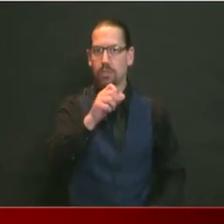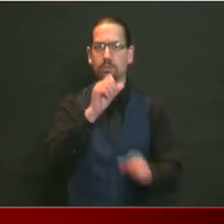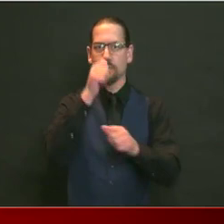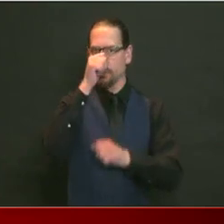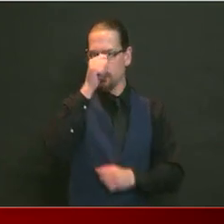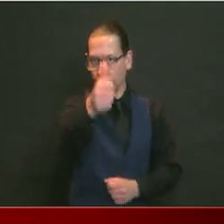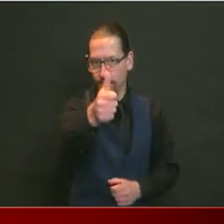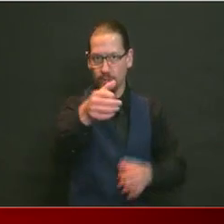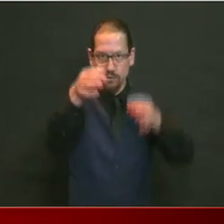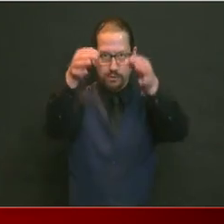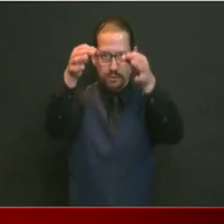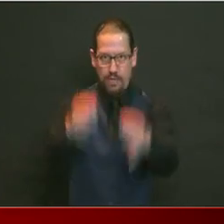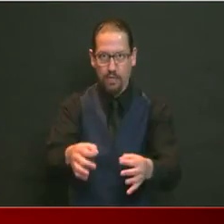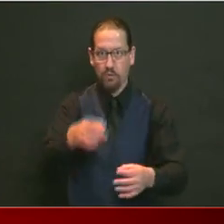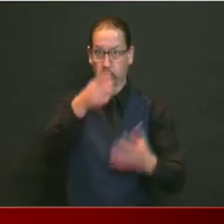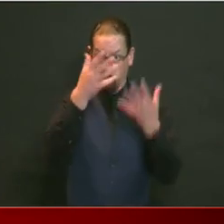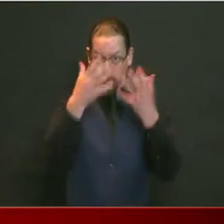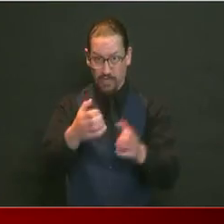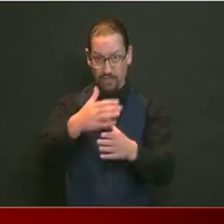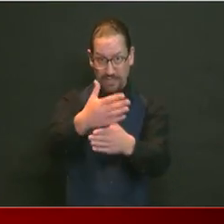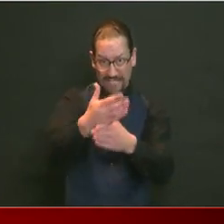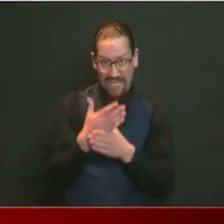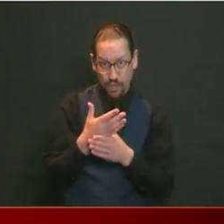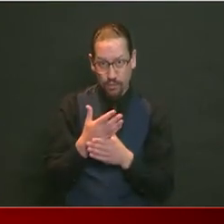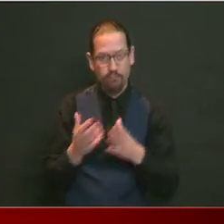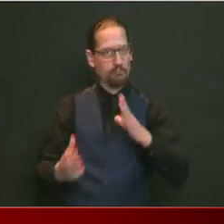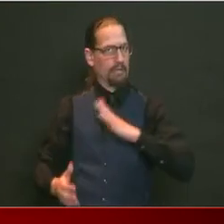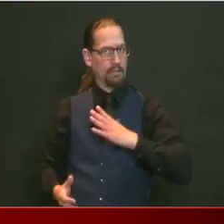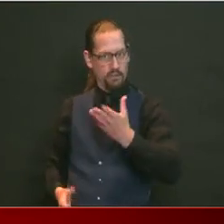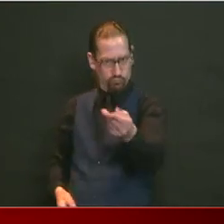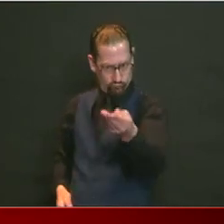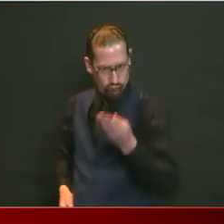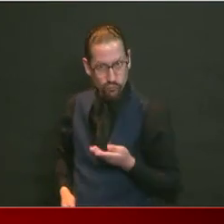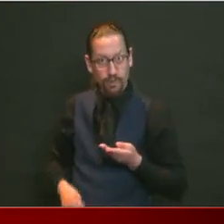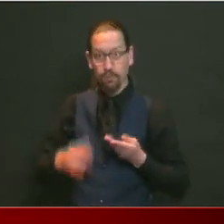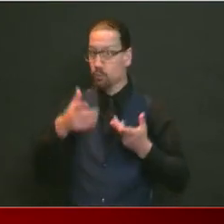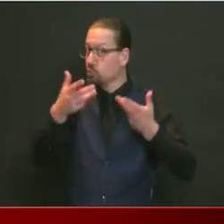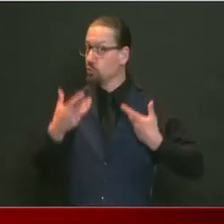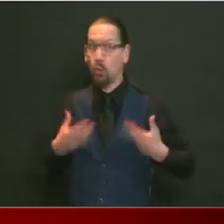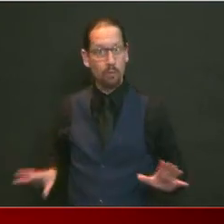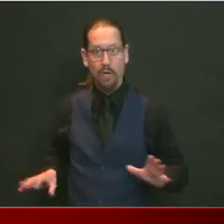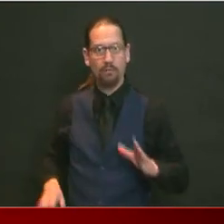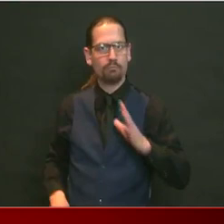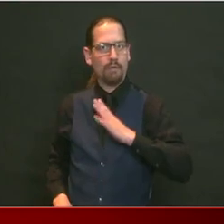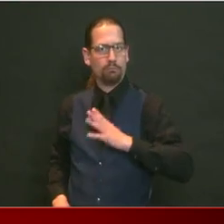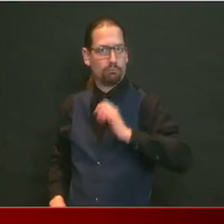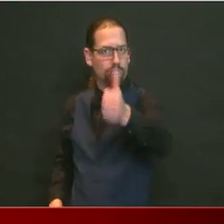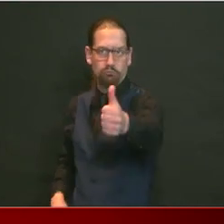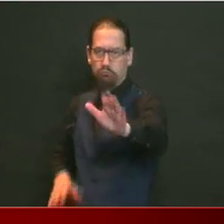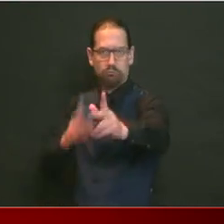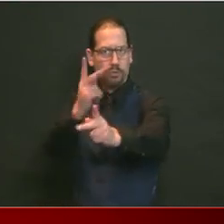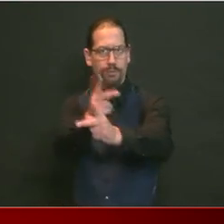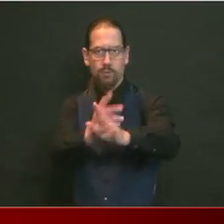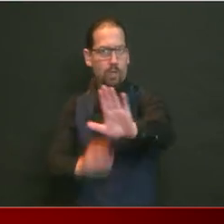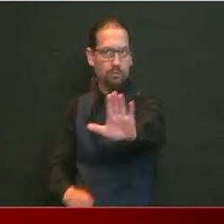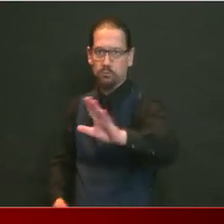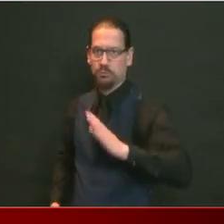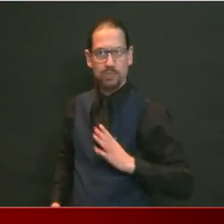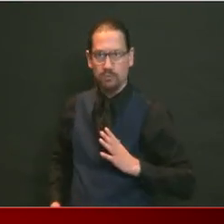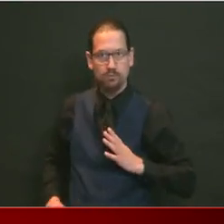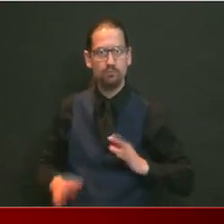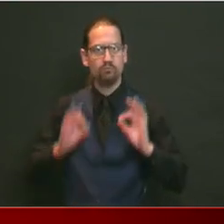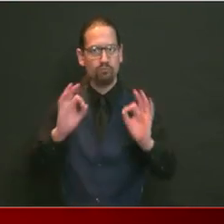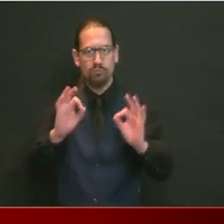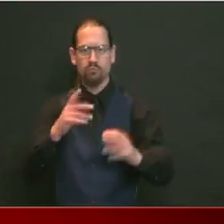to share the information with us, it will only be used to help keep you and the people around you healthy and safe.